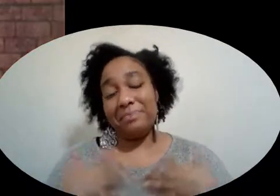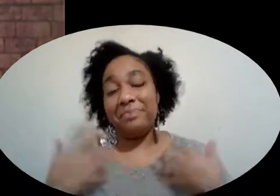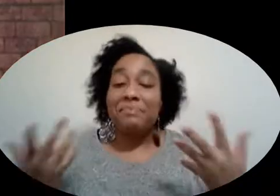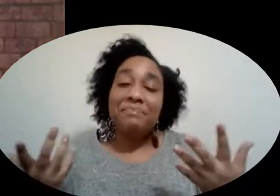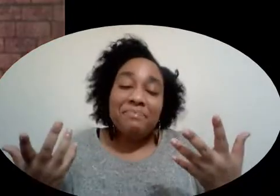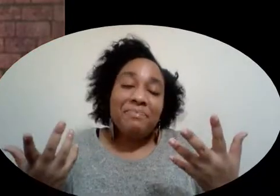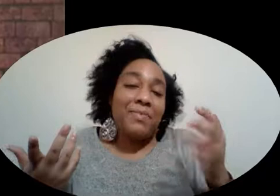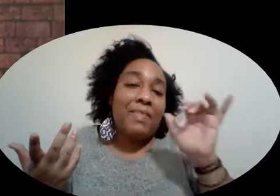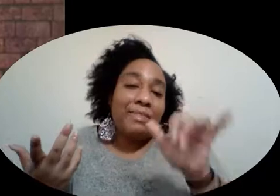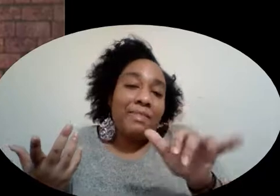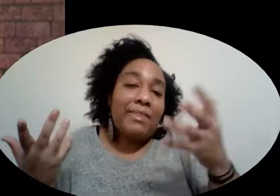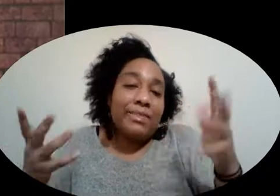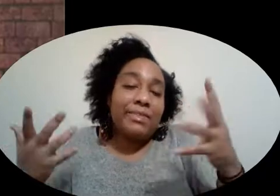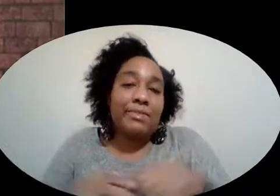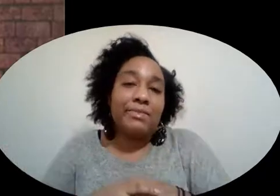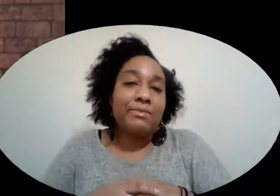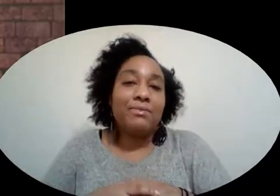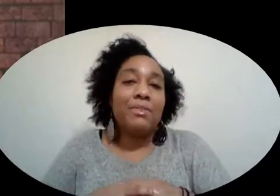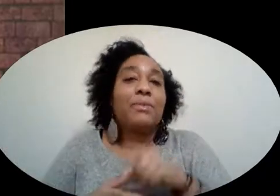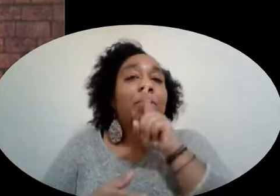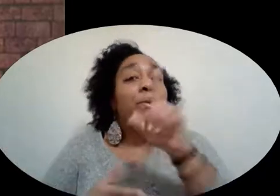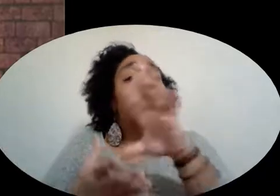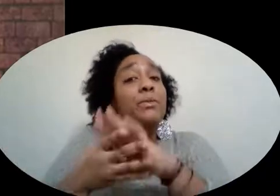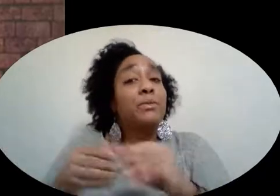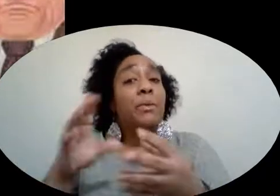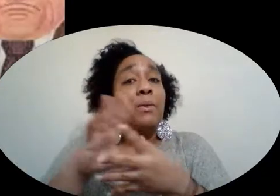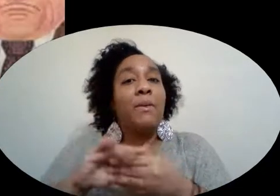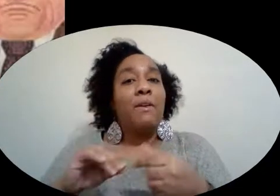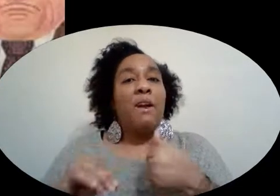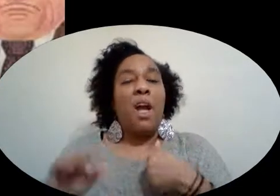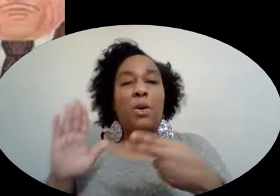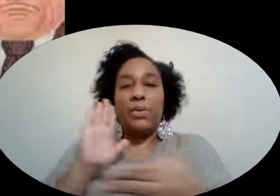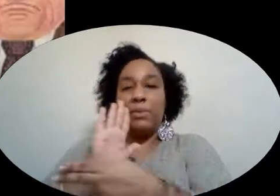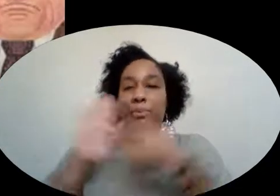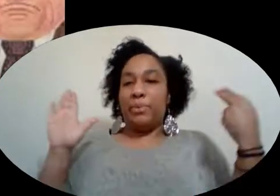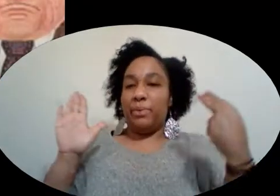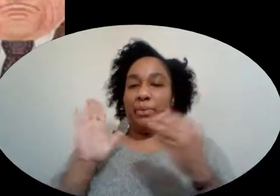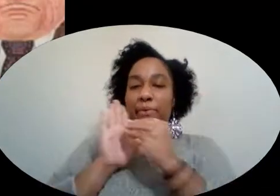That's it The real story I was afraid